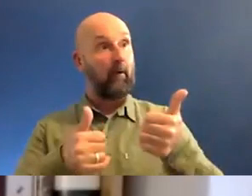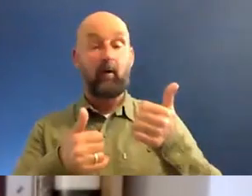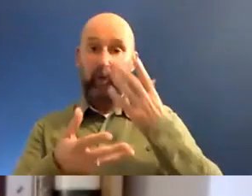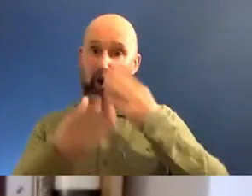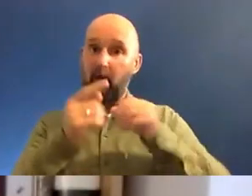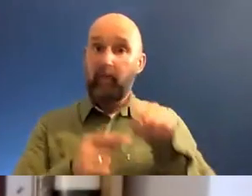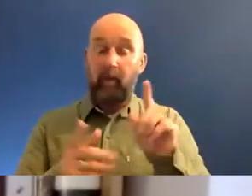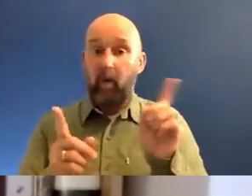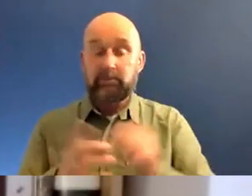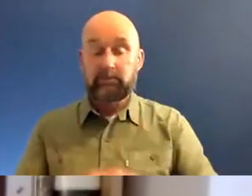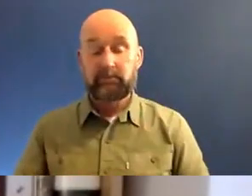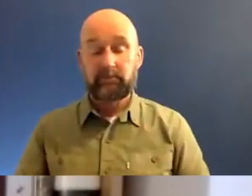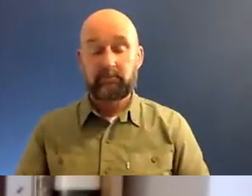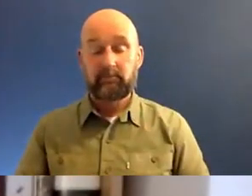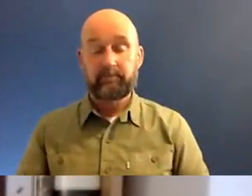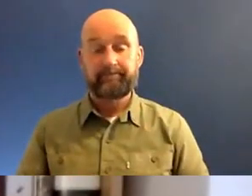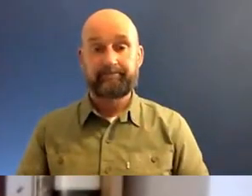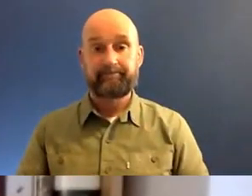us as a society?